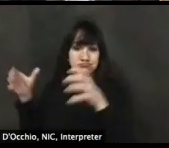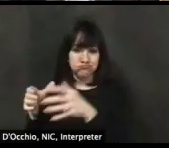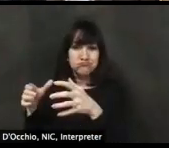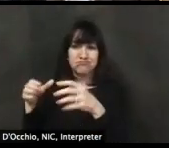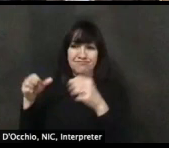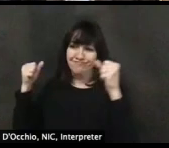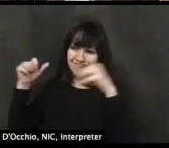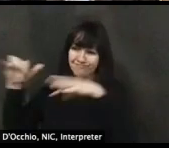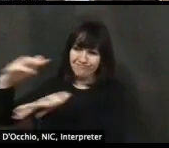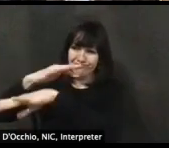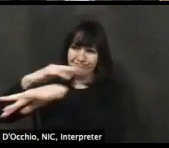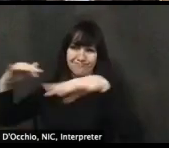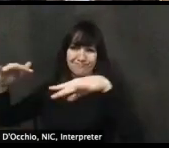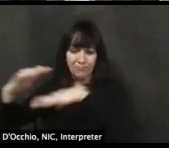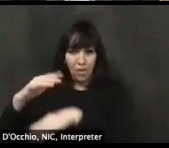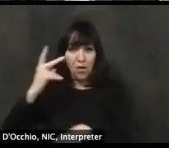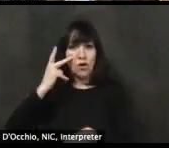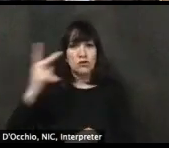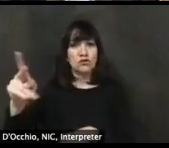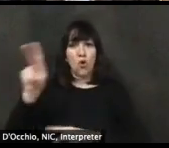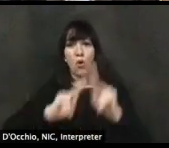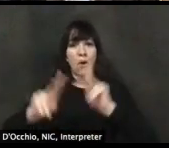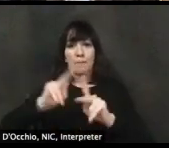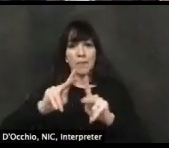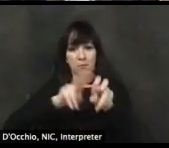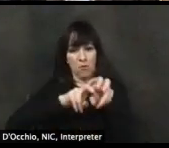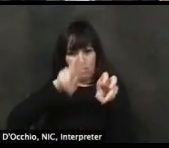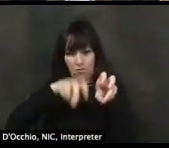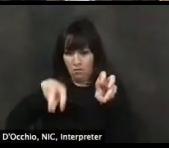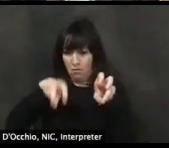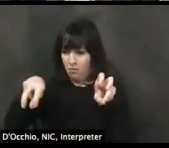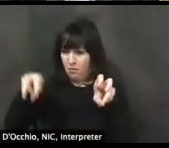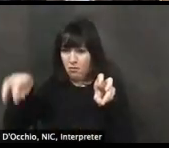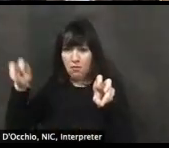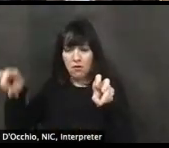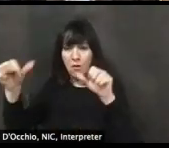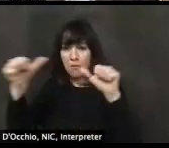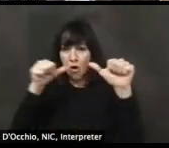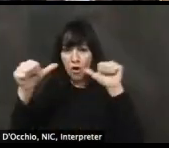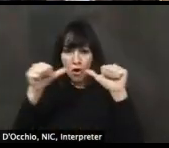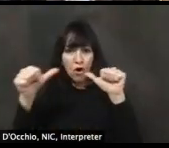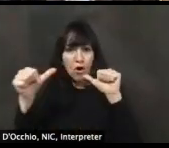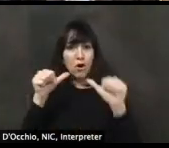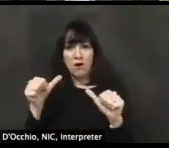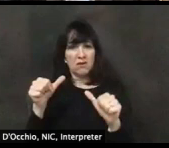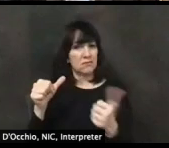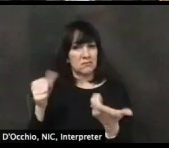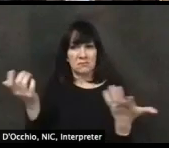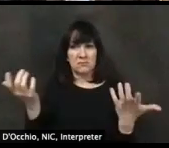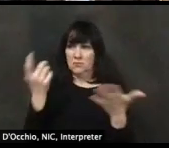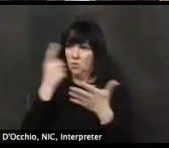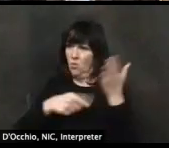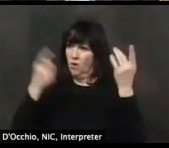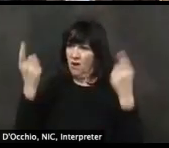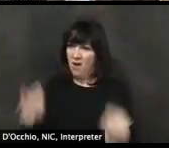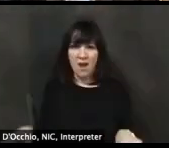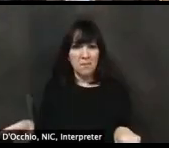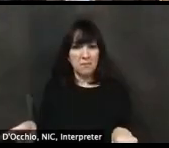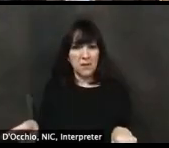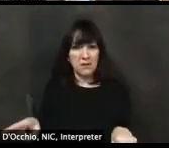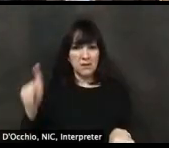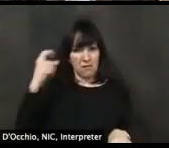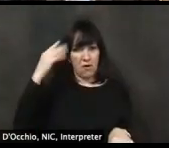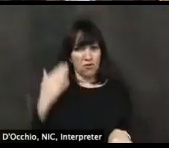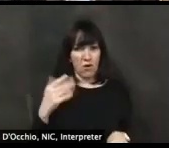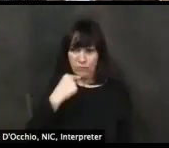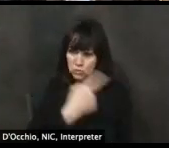with at the bars, um, when there was supposed to be a limit to the number of people in the bars and, um, and that didn't happen.